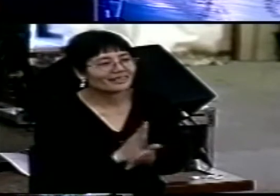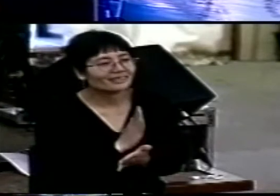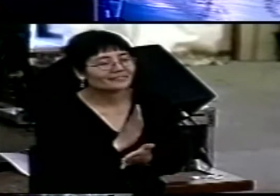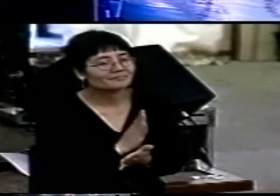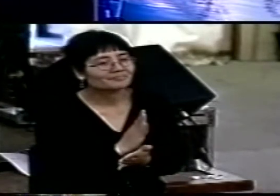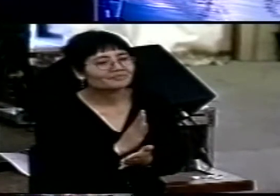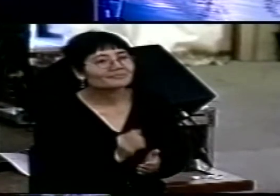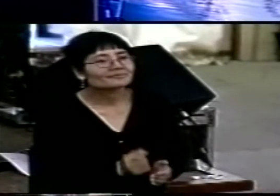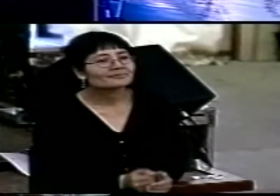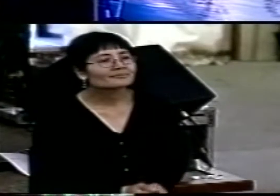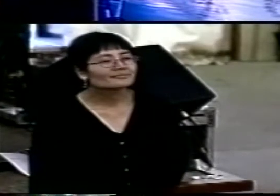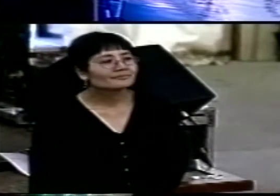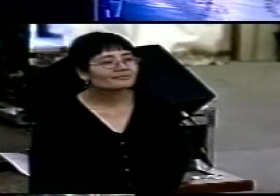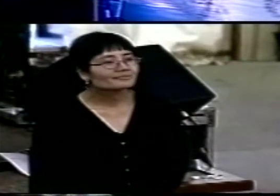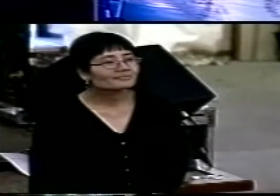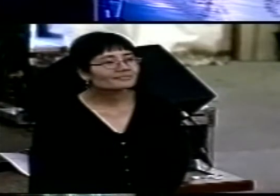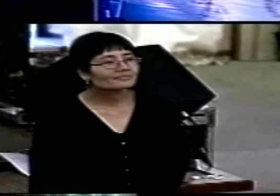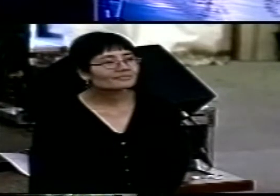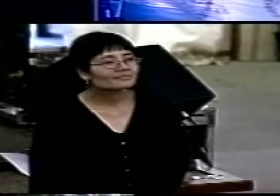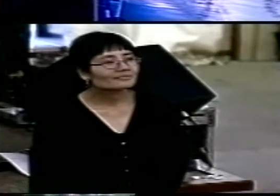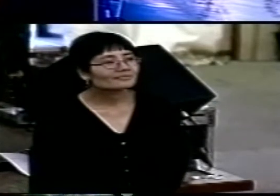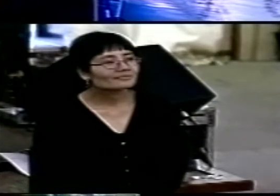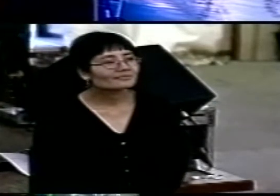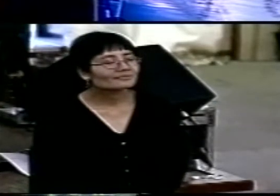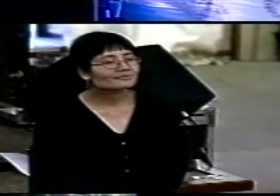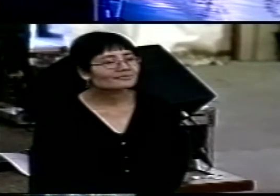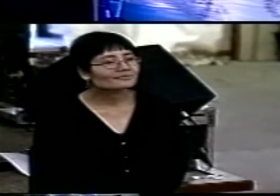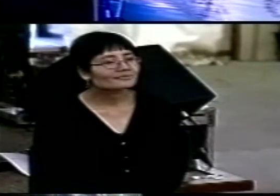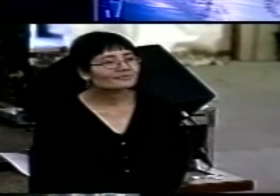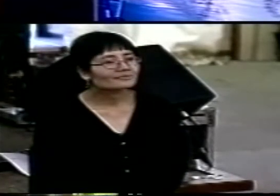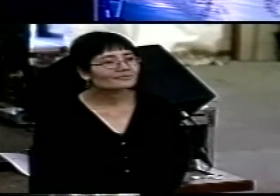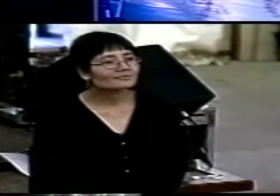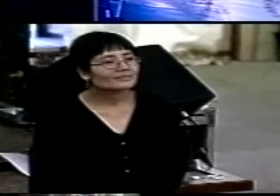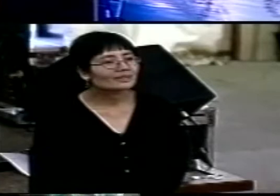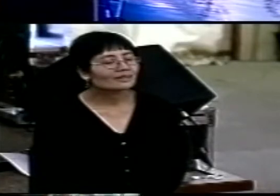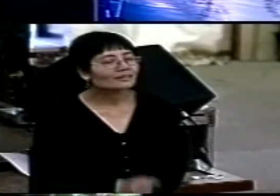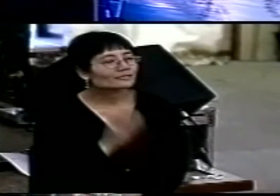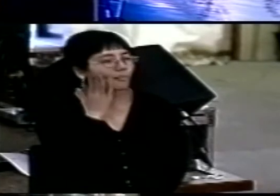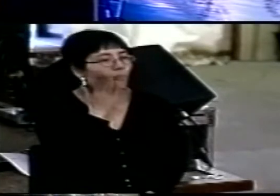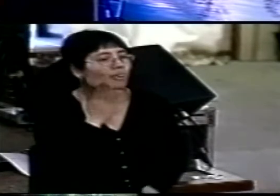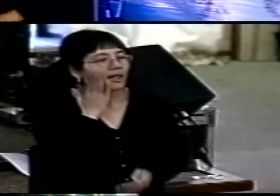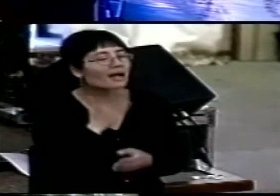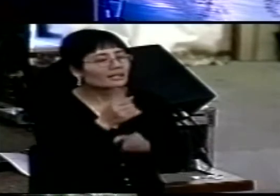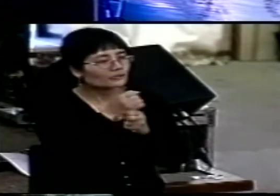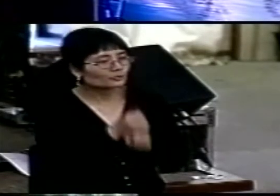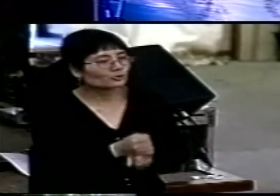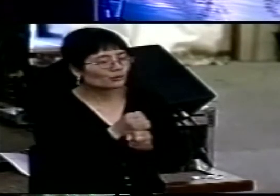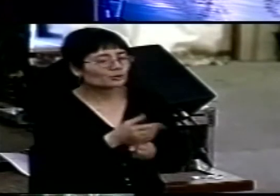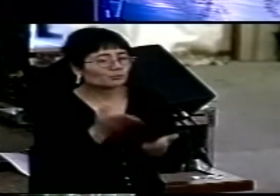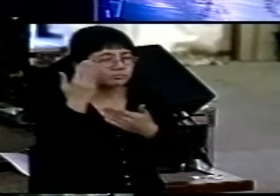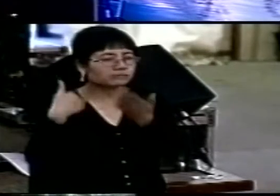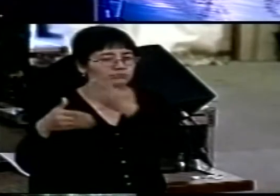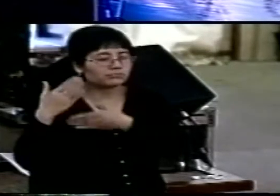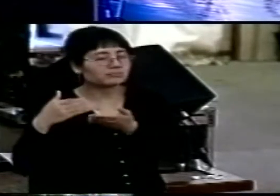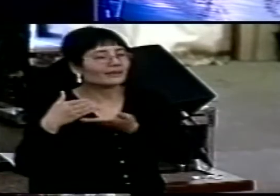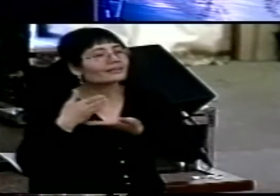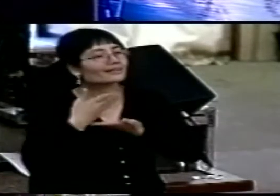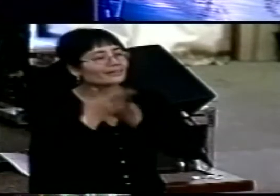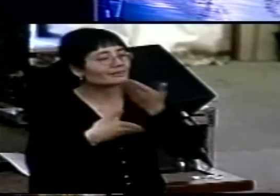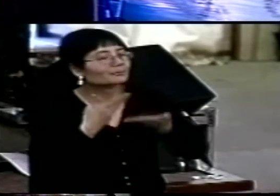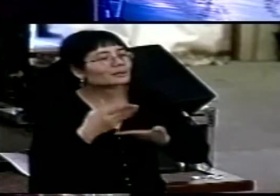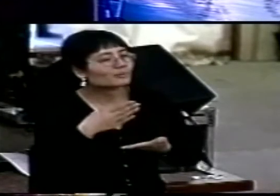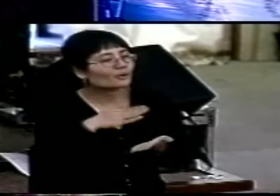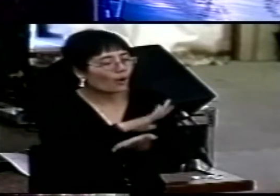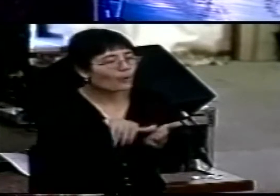Pentecostal, 1970s. The white folks were only just getting their minds around the Holy Spirit, I thought. They were just getting into using